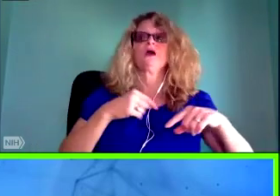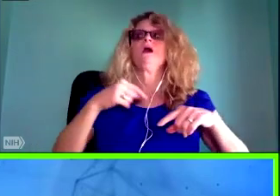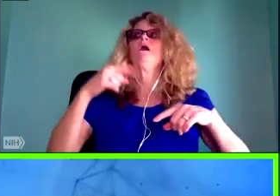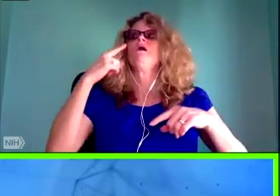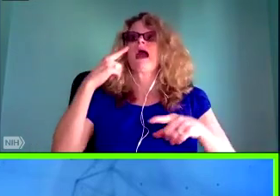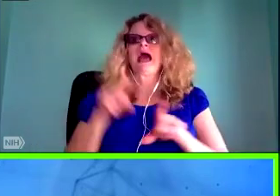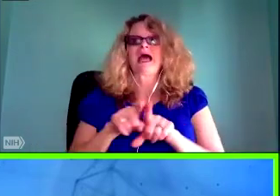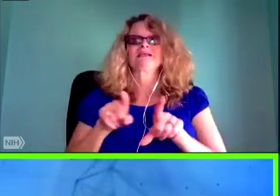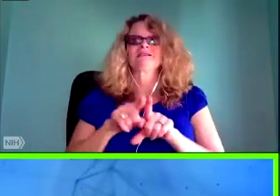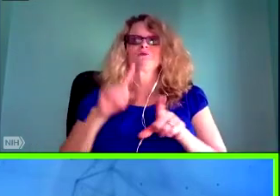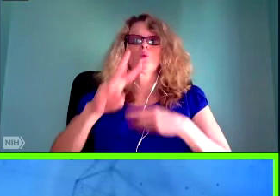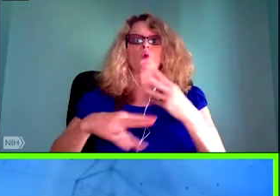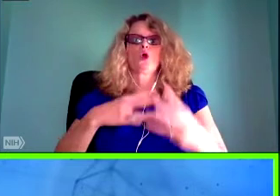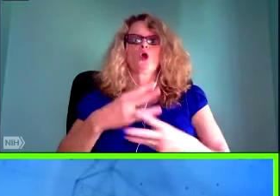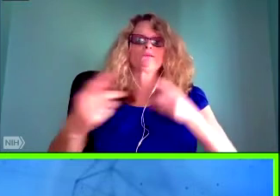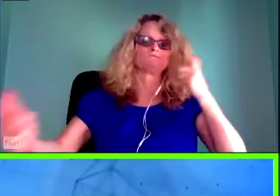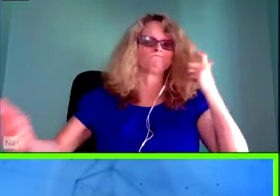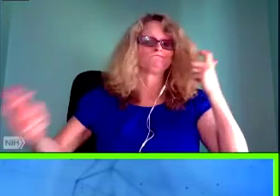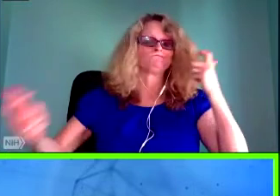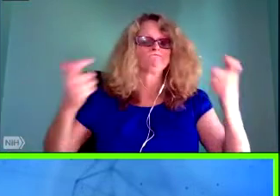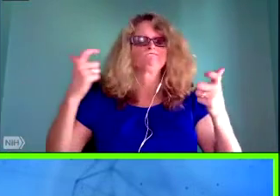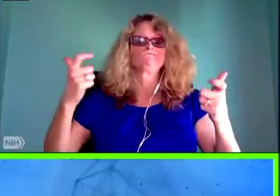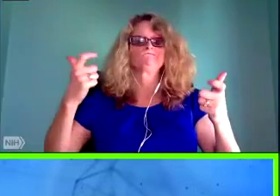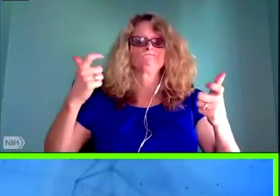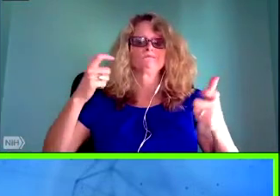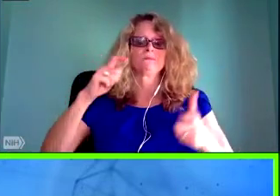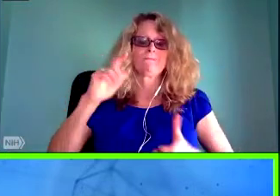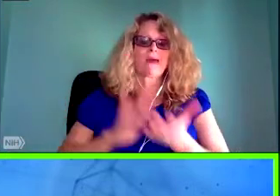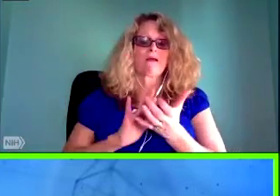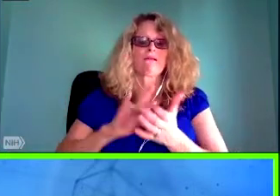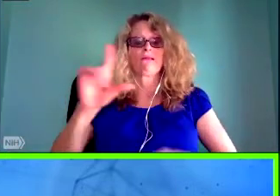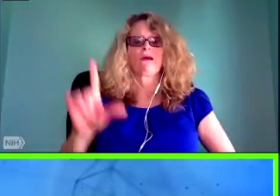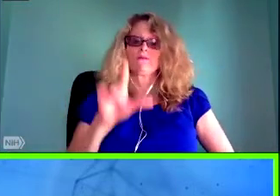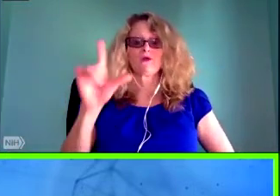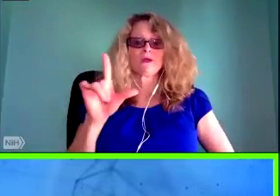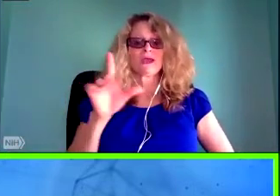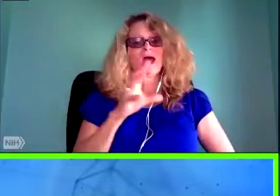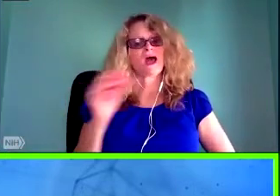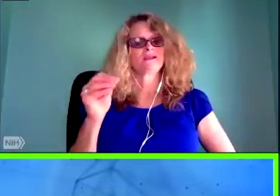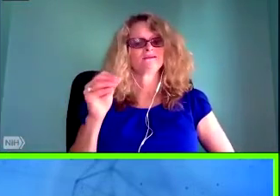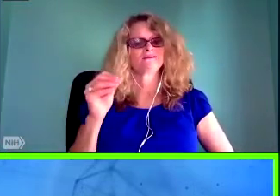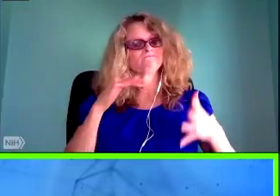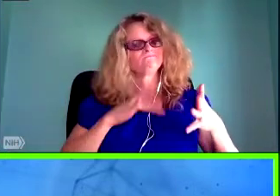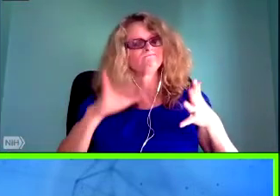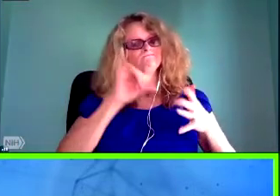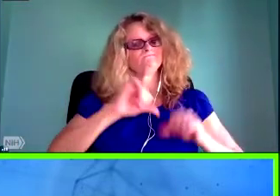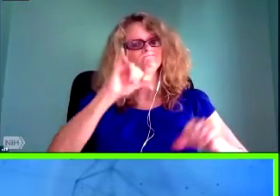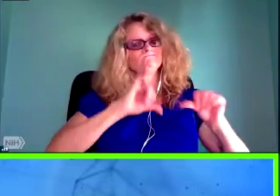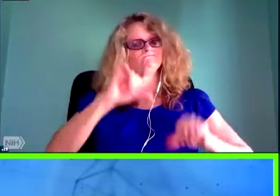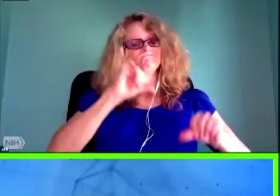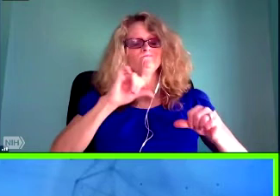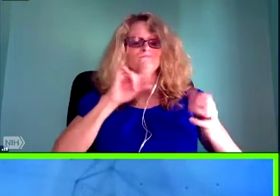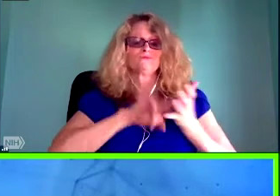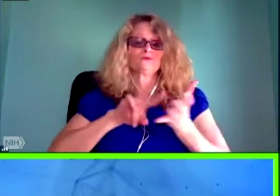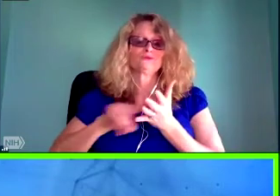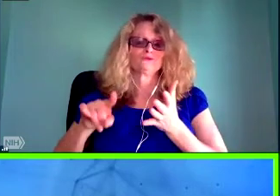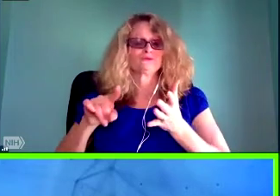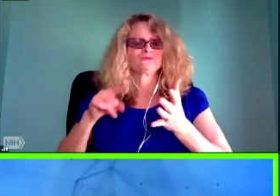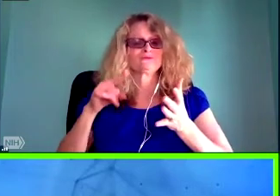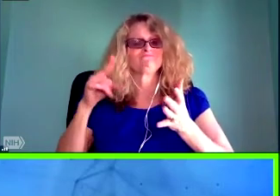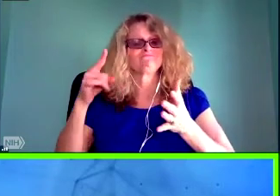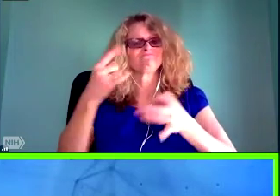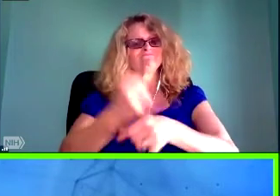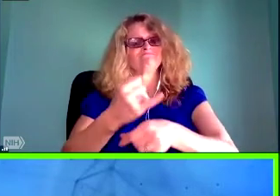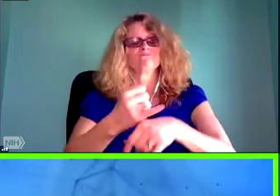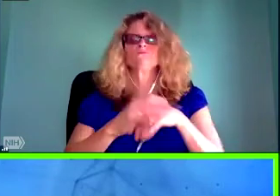just below the talk description. Excuse me. There is also a link on your screen for the ALS,